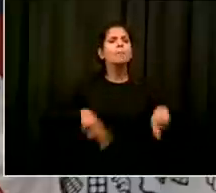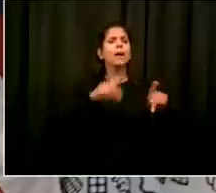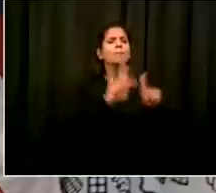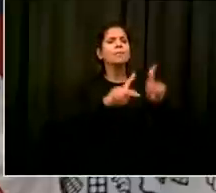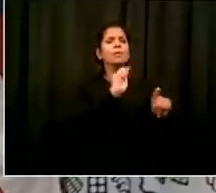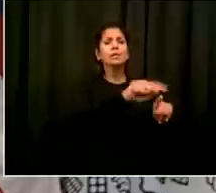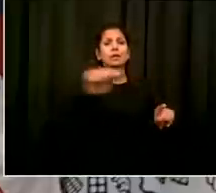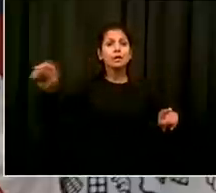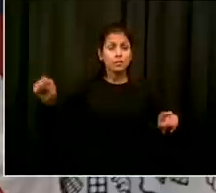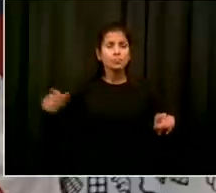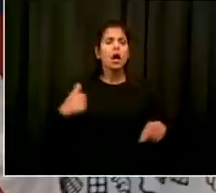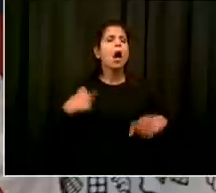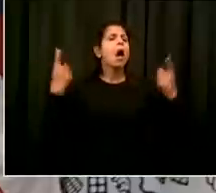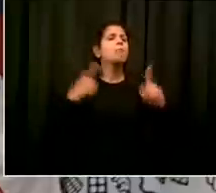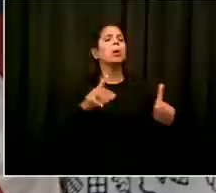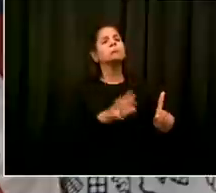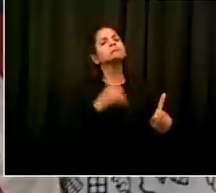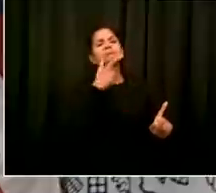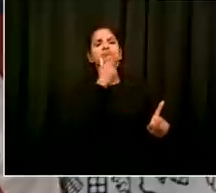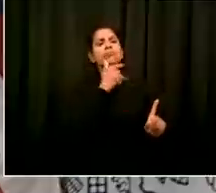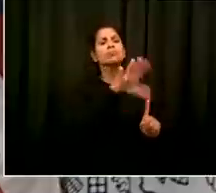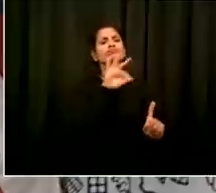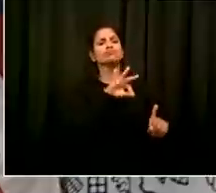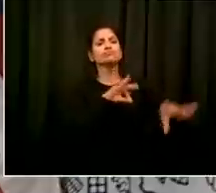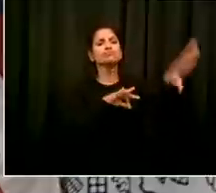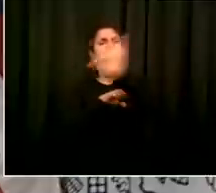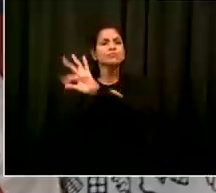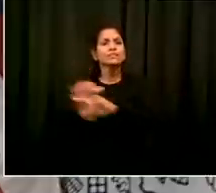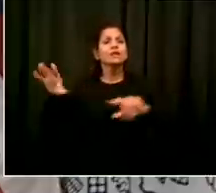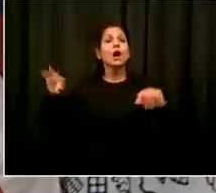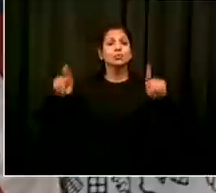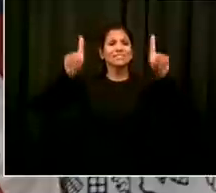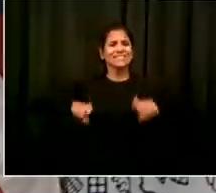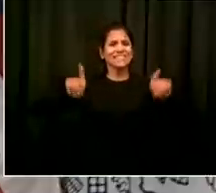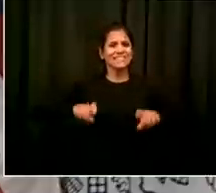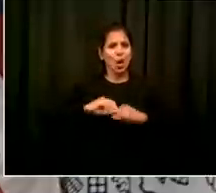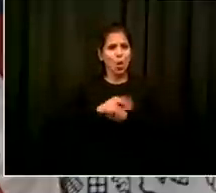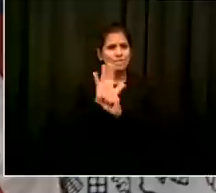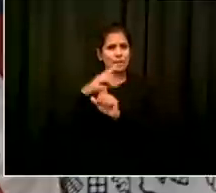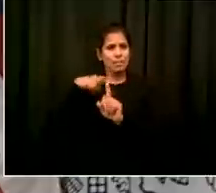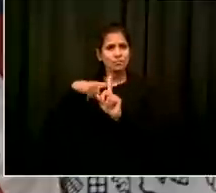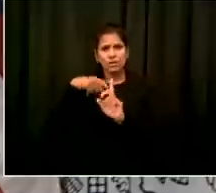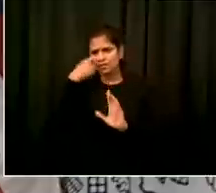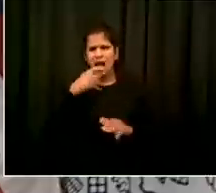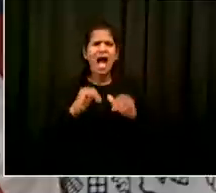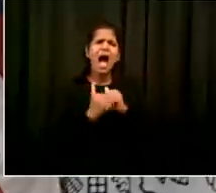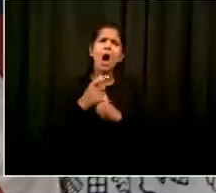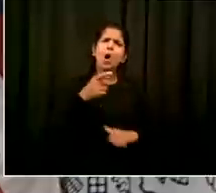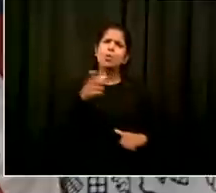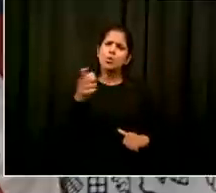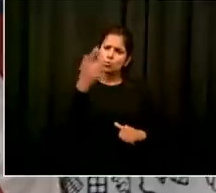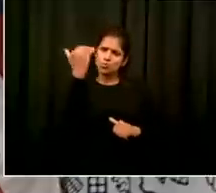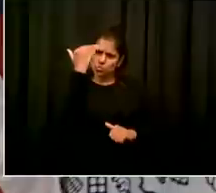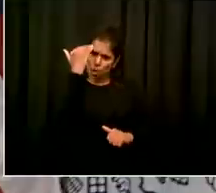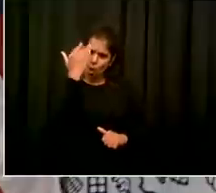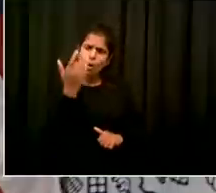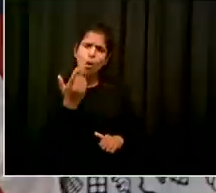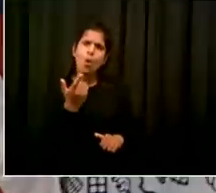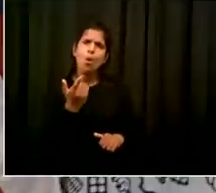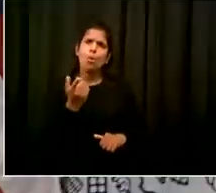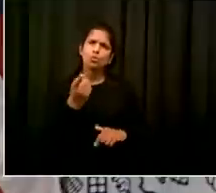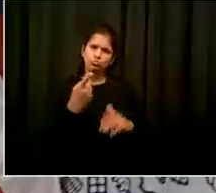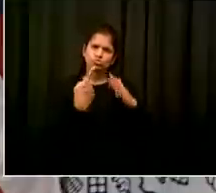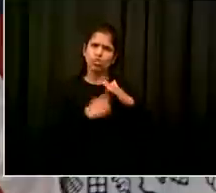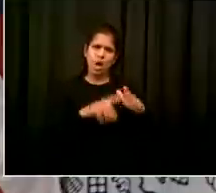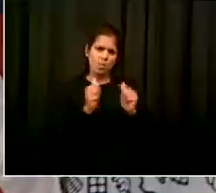to work yeah that's being worked out as we speak um i'm going to turn to dr choxy because in a second because